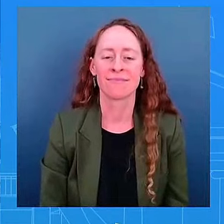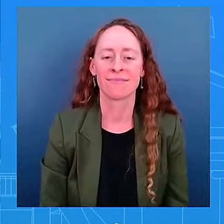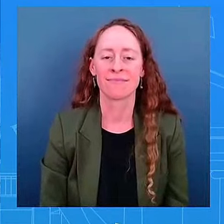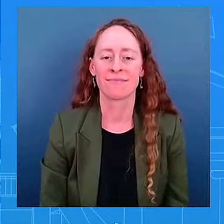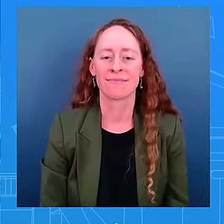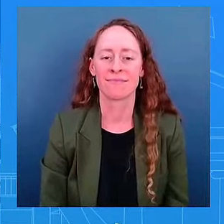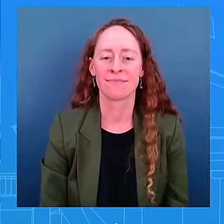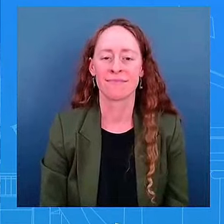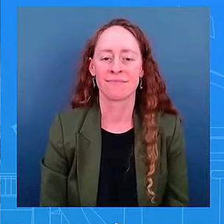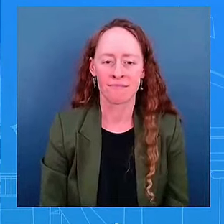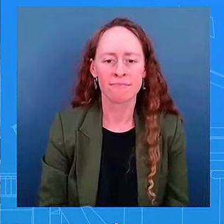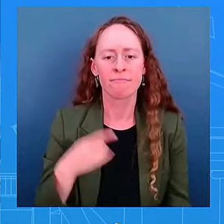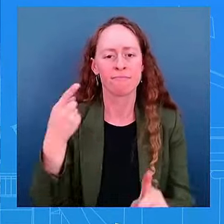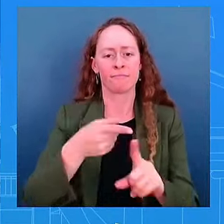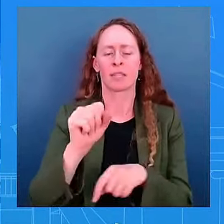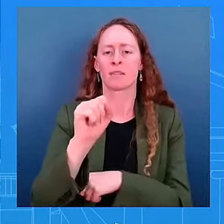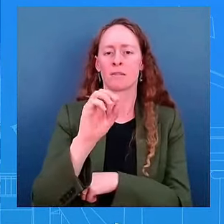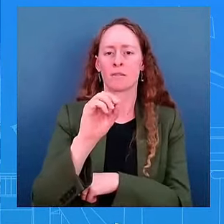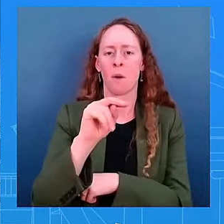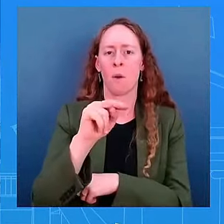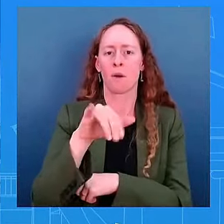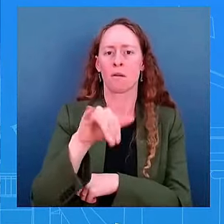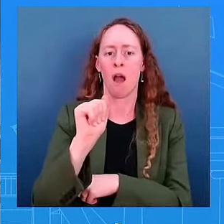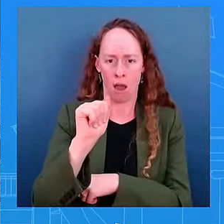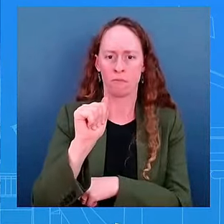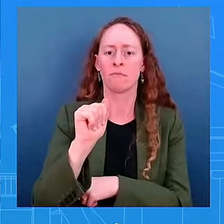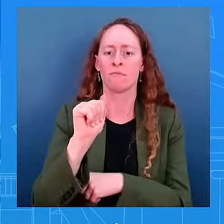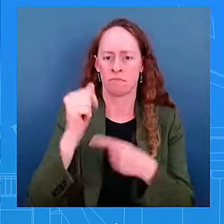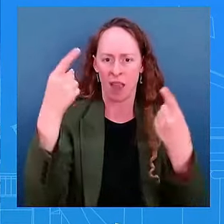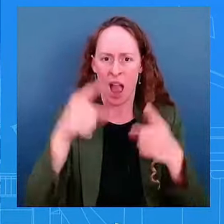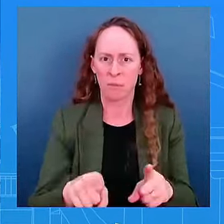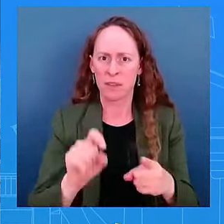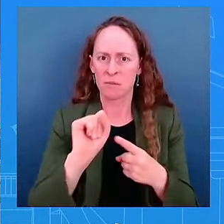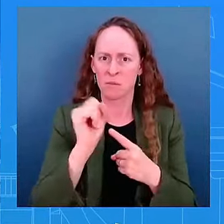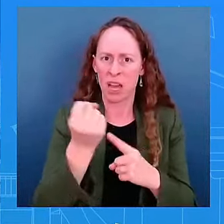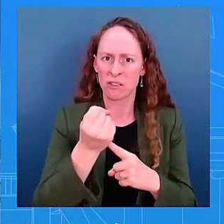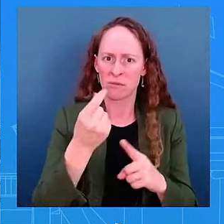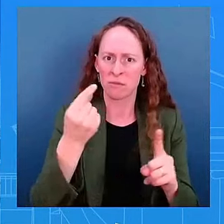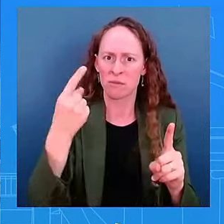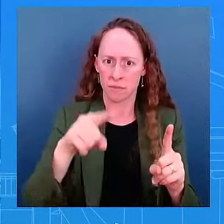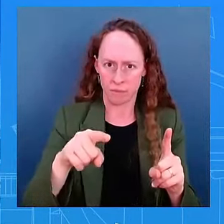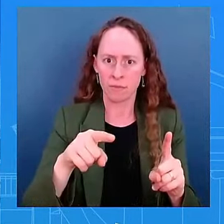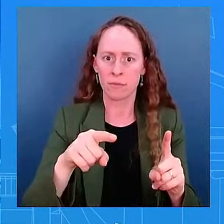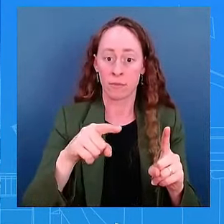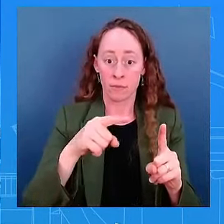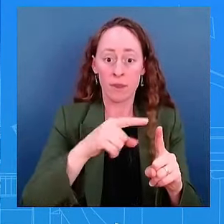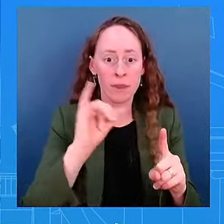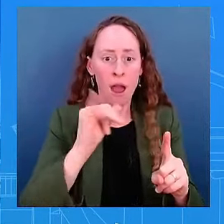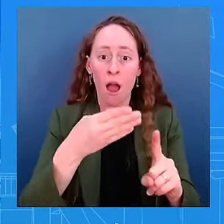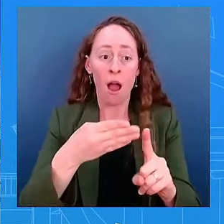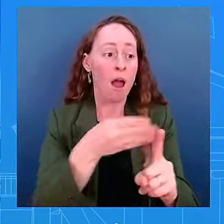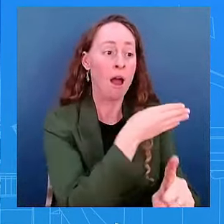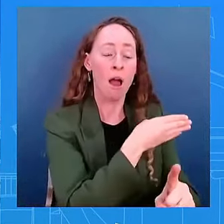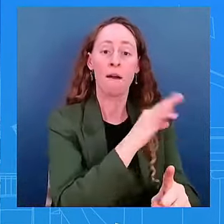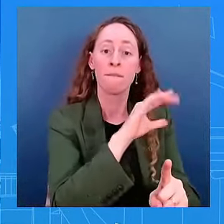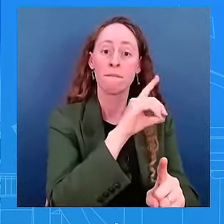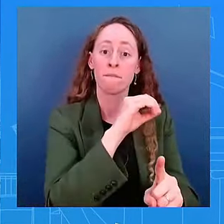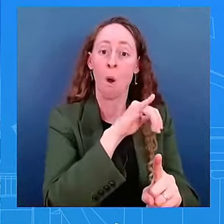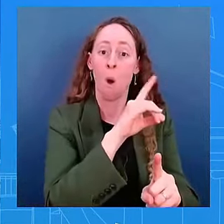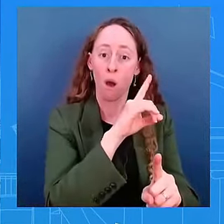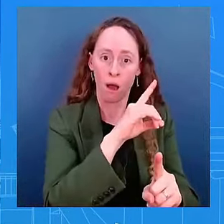became president, was really pushing after the George Floyd death, police-involved death. Yeah.